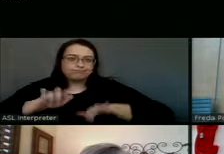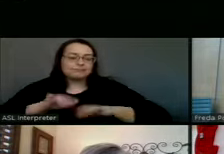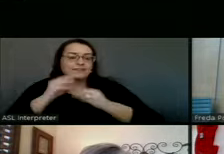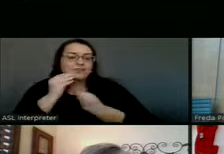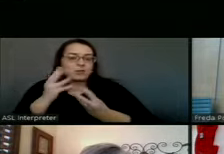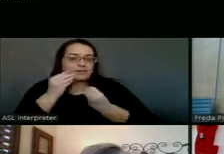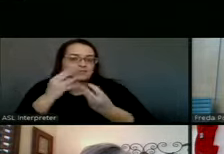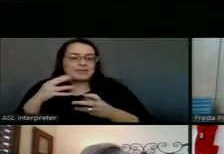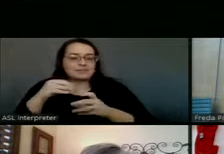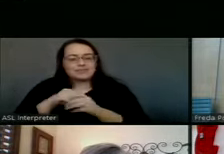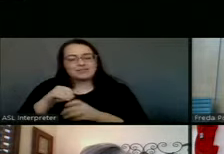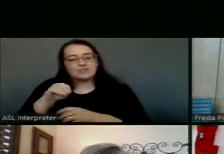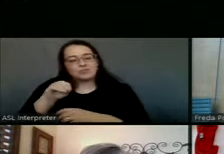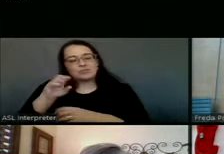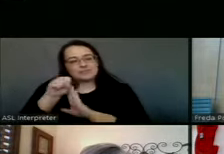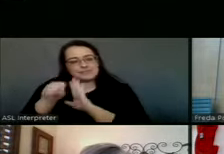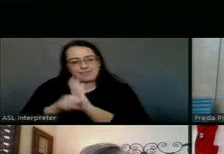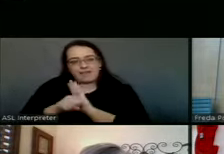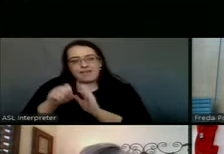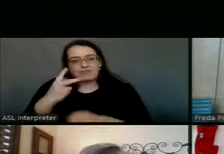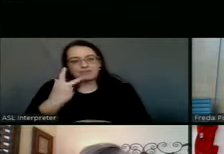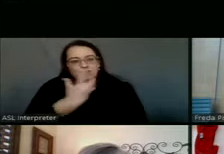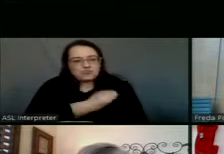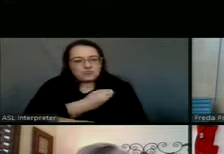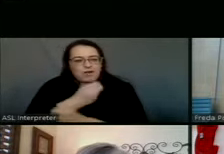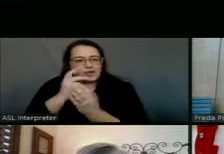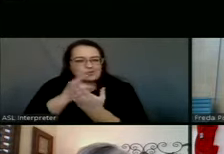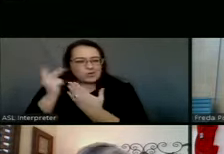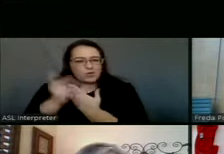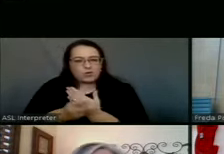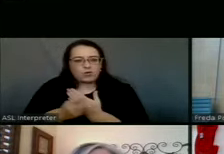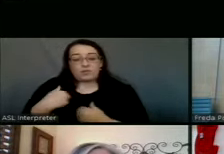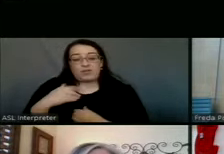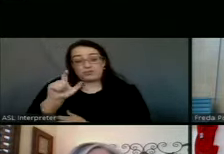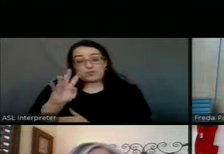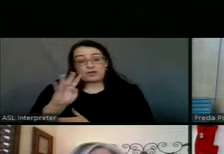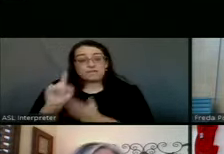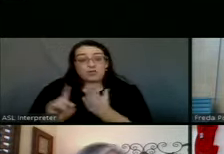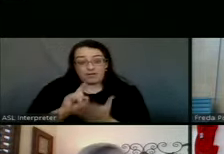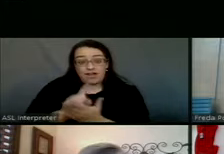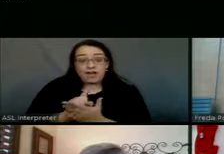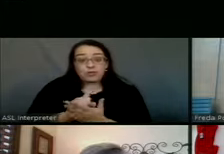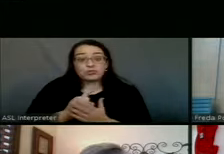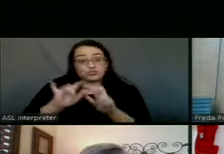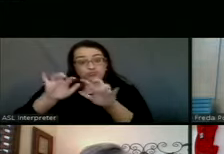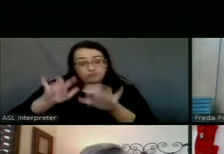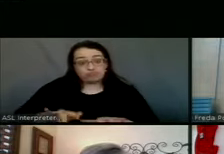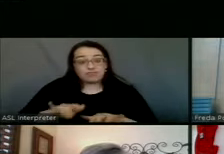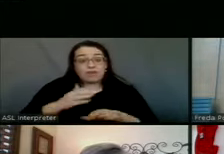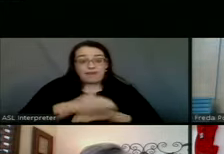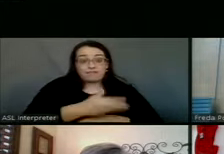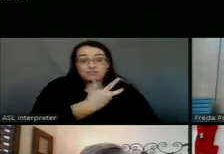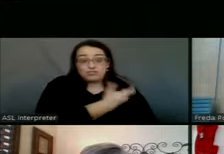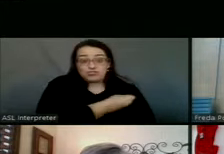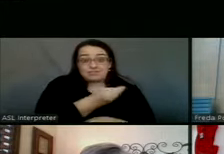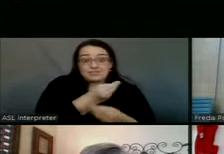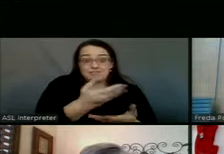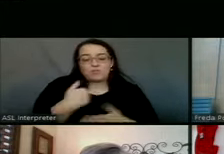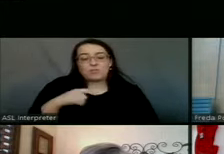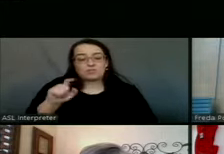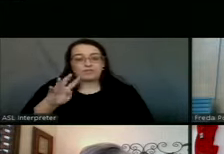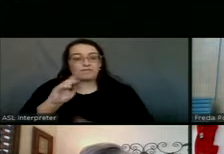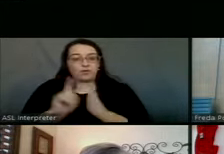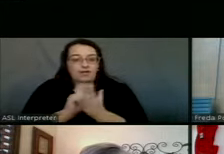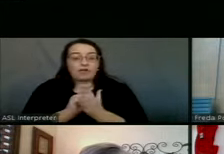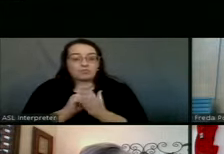And there, we have, you know, we 24-hour deadline to get all of that entered. And they're really keeping